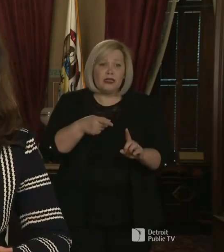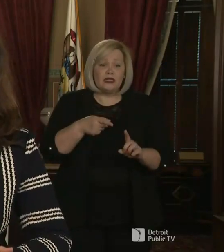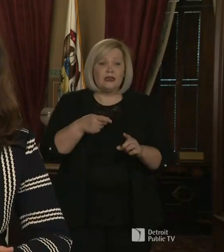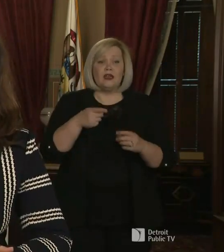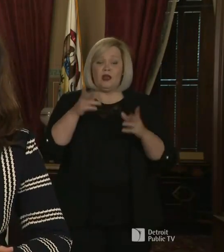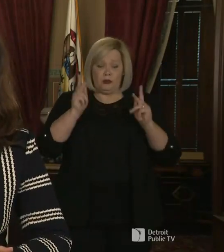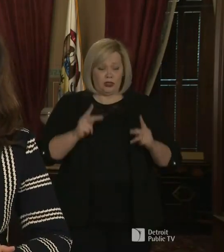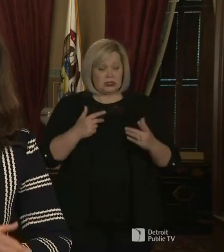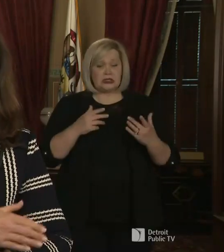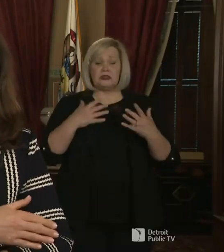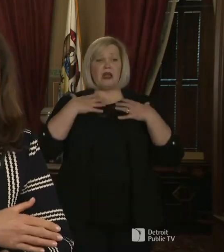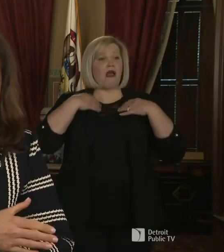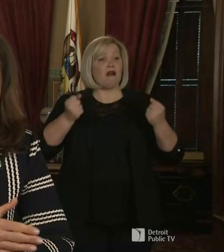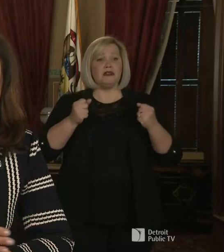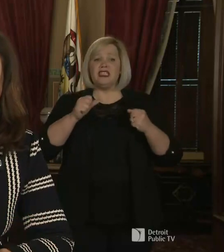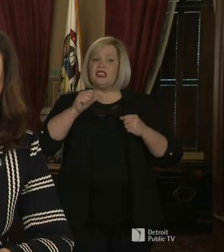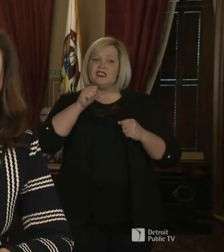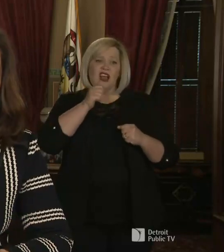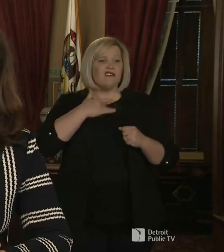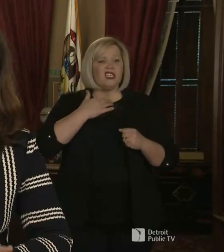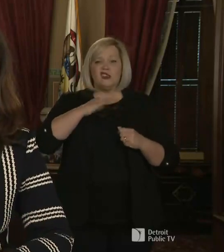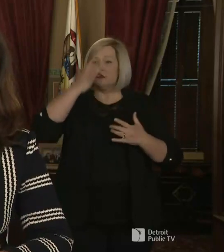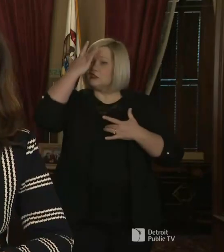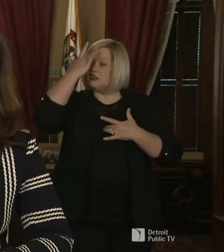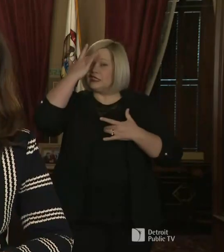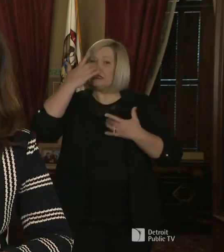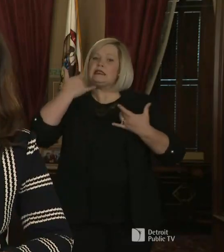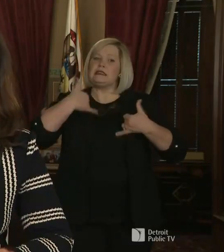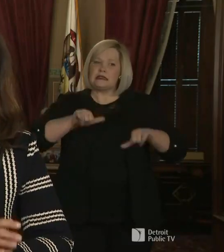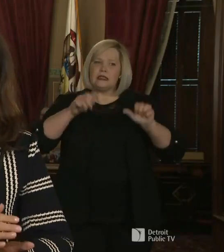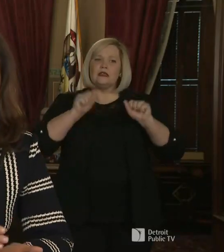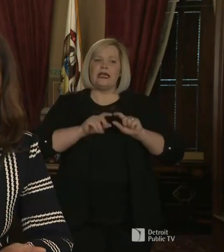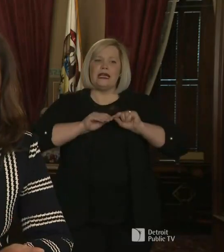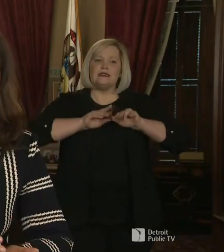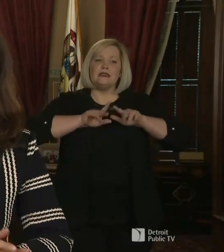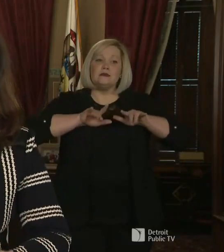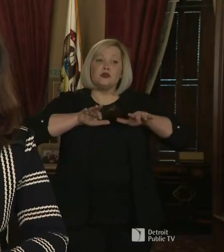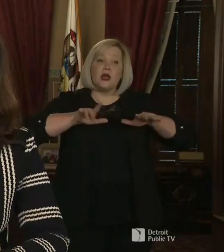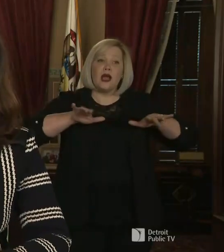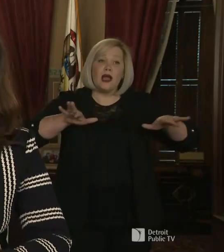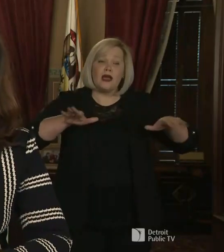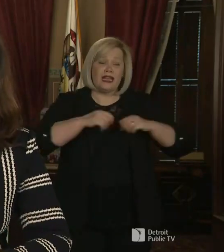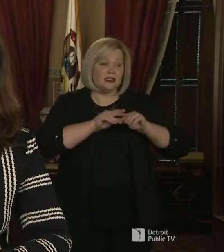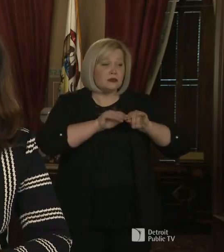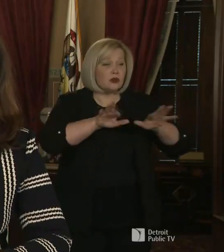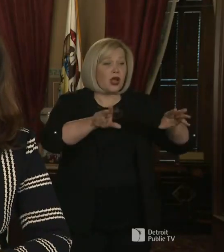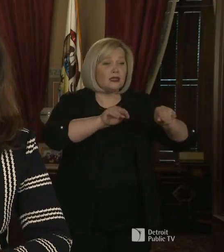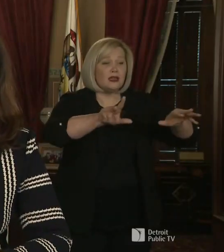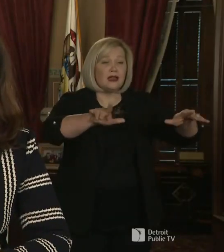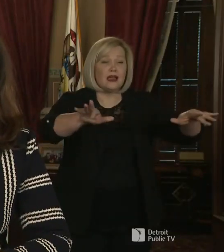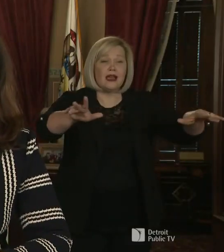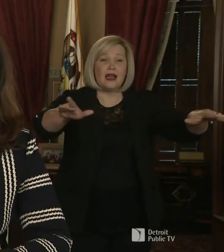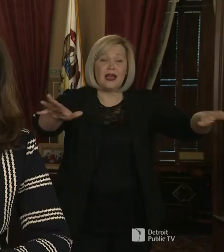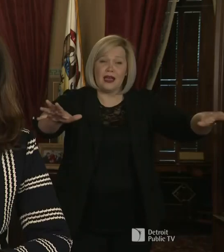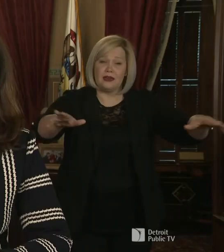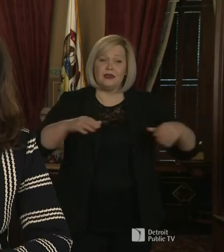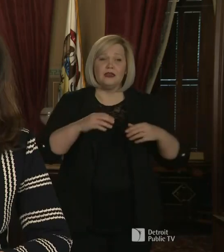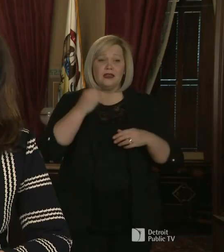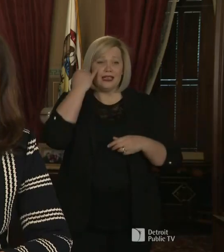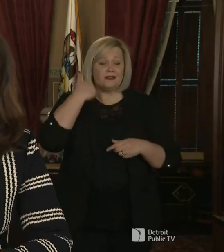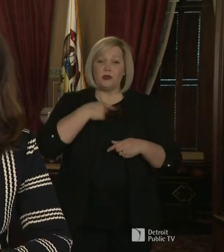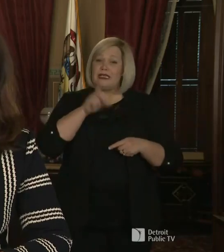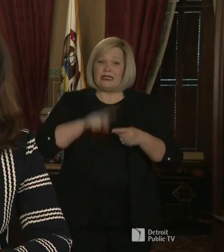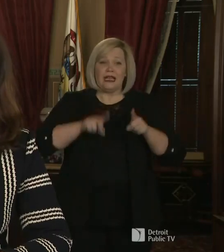who is asymptomatic can be spreading COVID-19 and it grows exponentially. Without real robust testing,